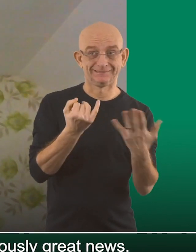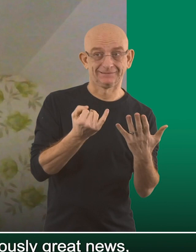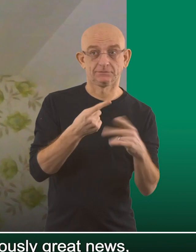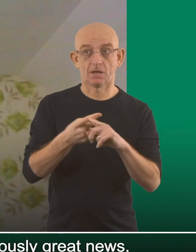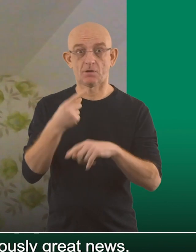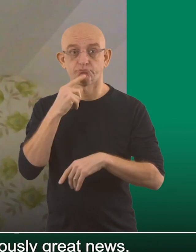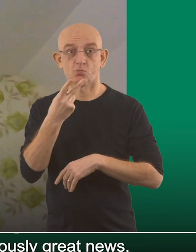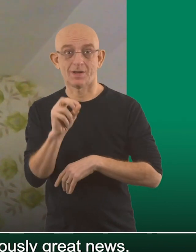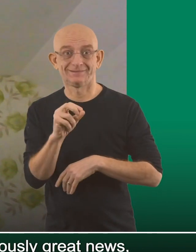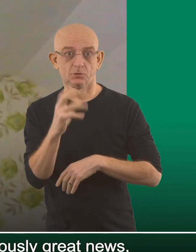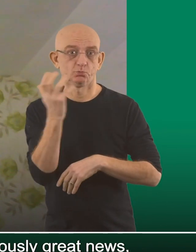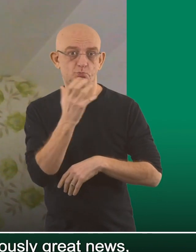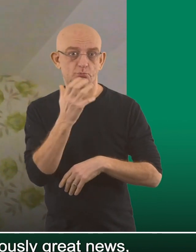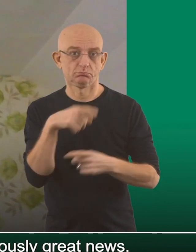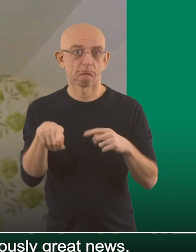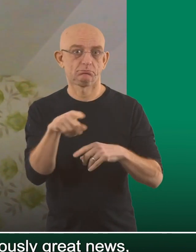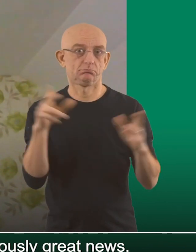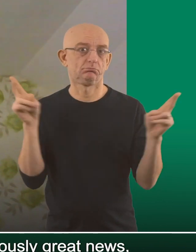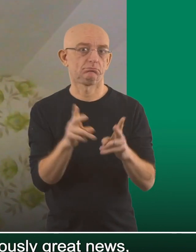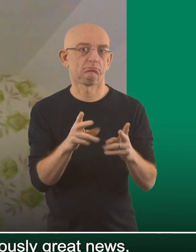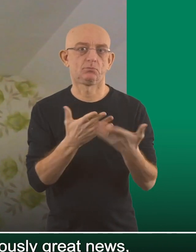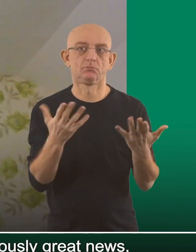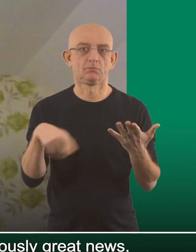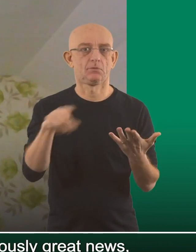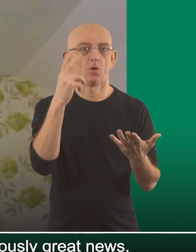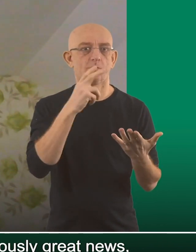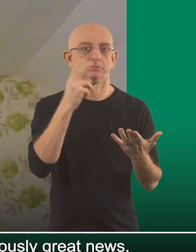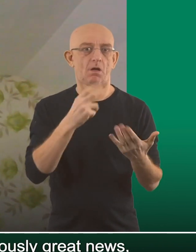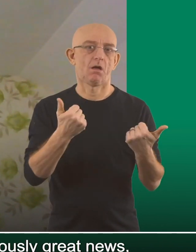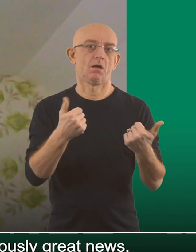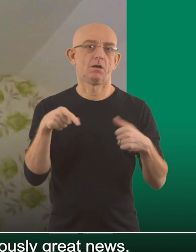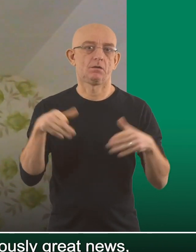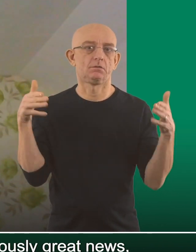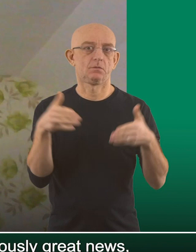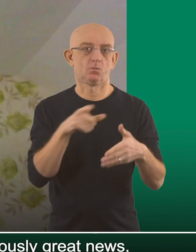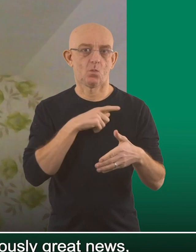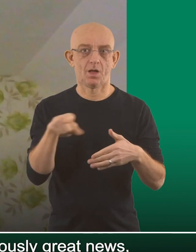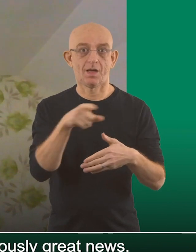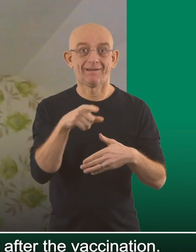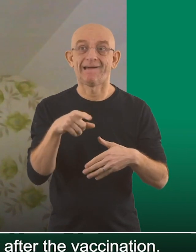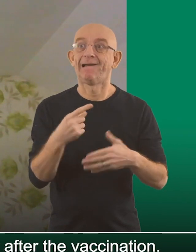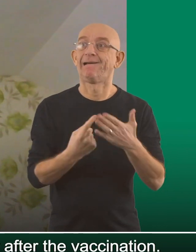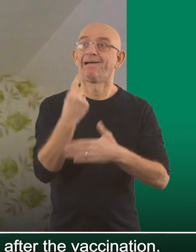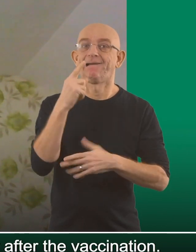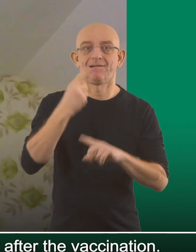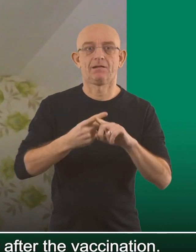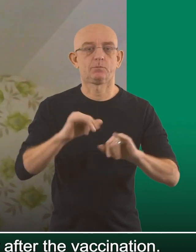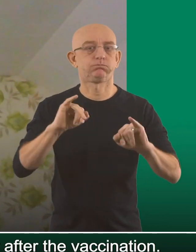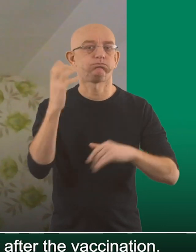The rates continue to fall in the elderly. That's obviously great news. That's the group that are most likely to be seriously ill.